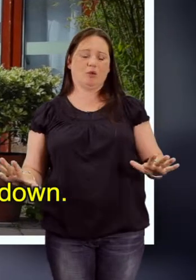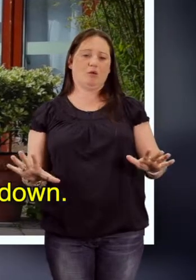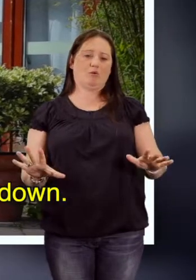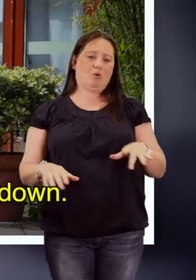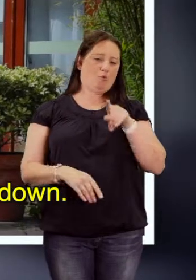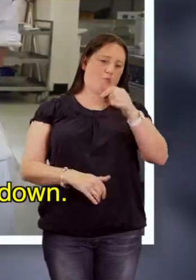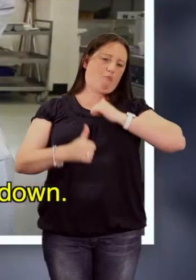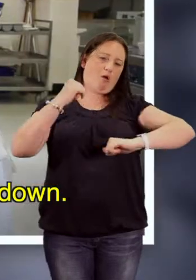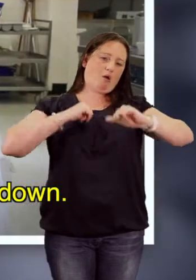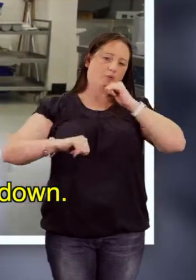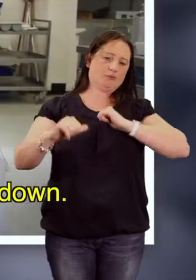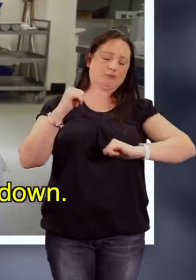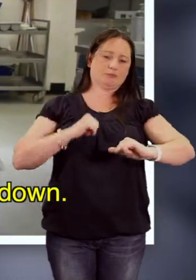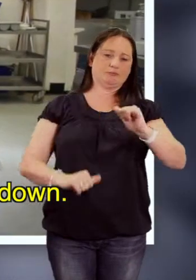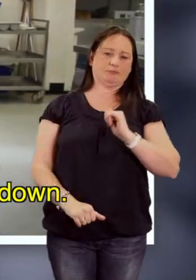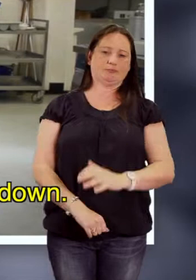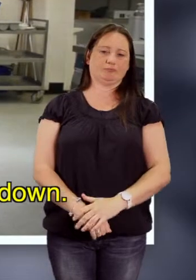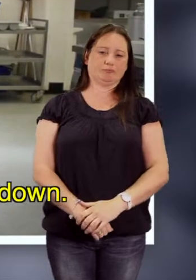you down until you're proud.